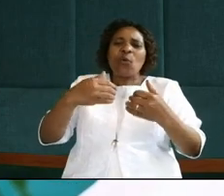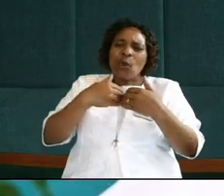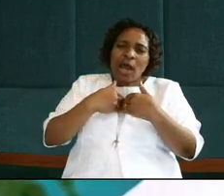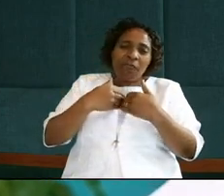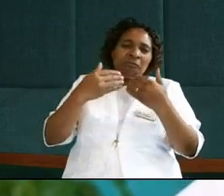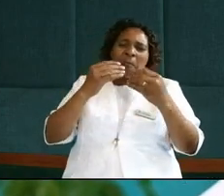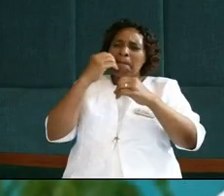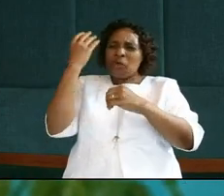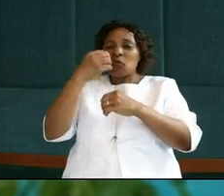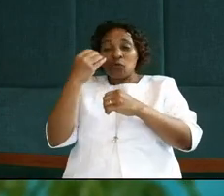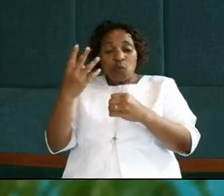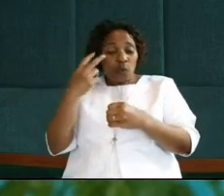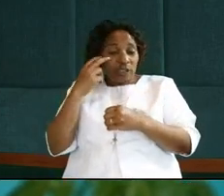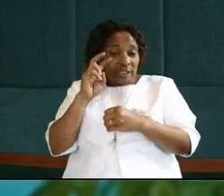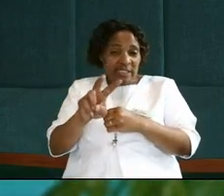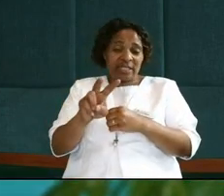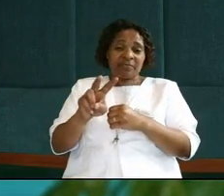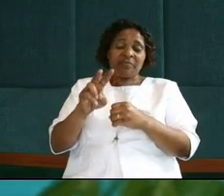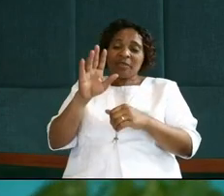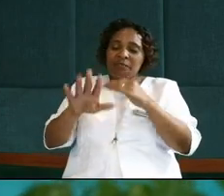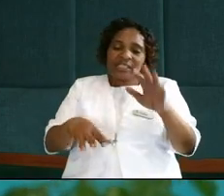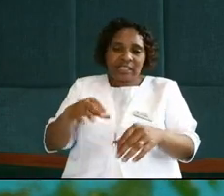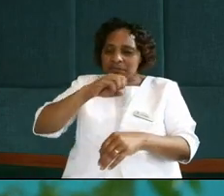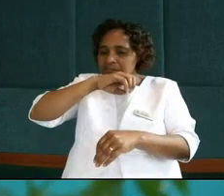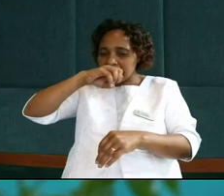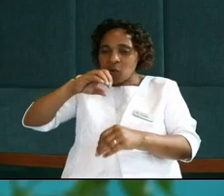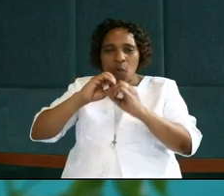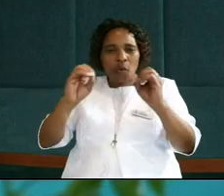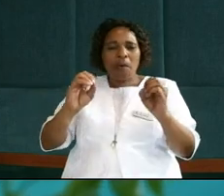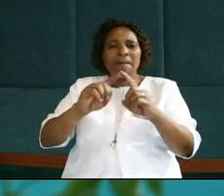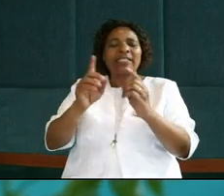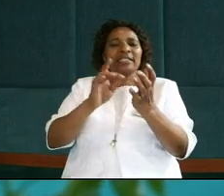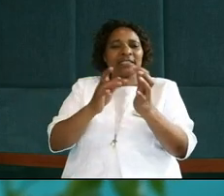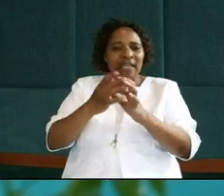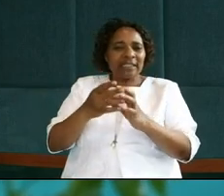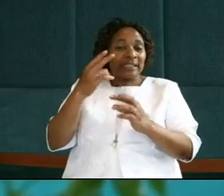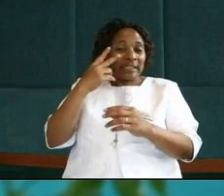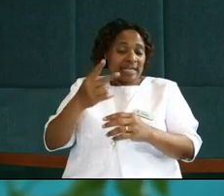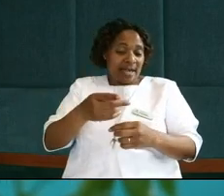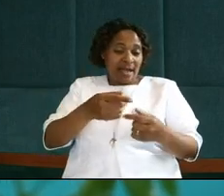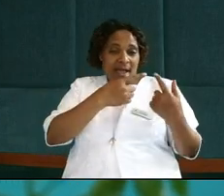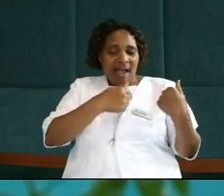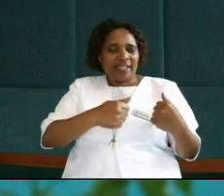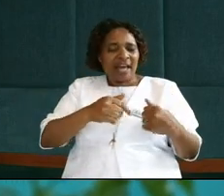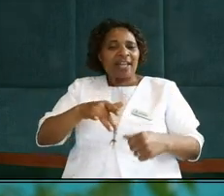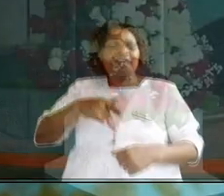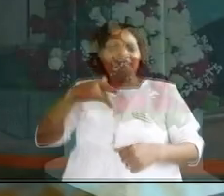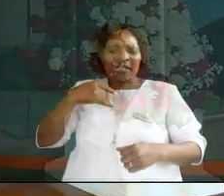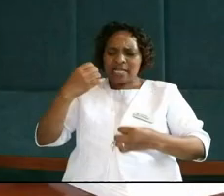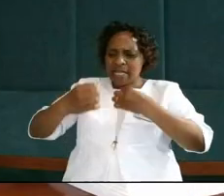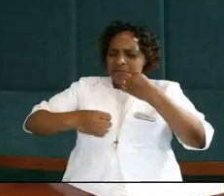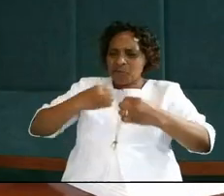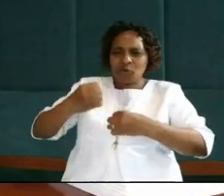look more beautiful, we feel more fulfilled, and Jesus could see their heart and their emotions and their feelings. And you know, he